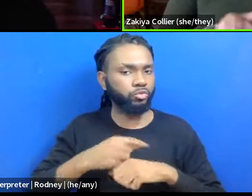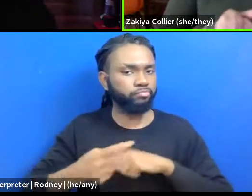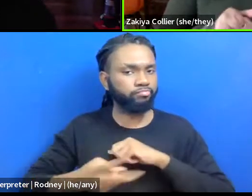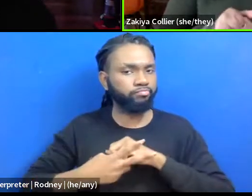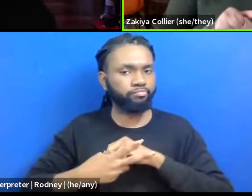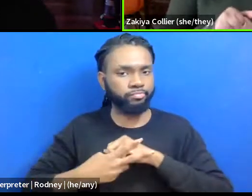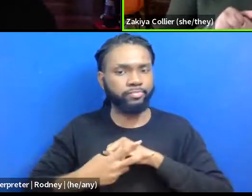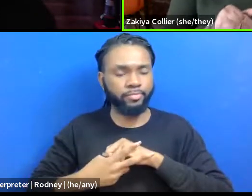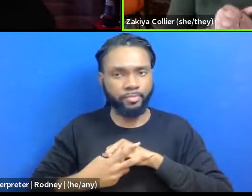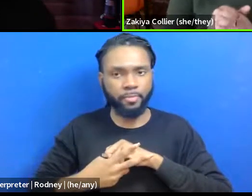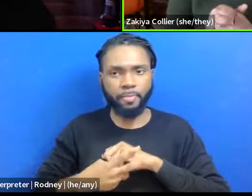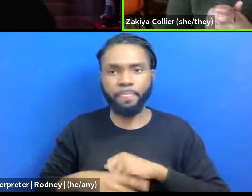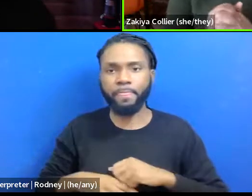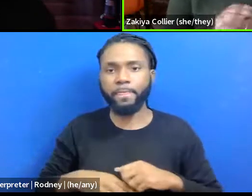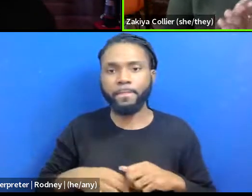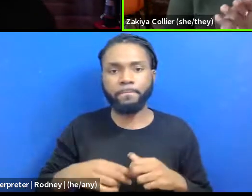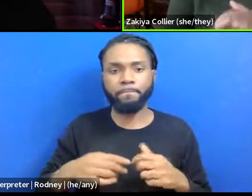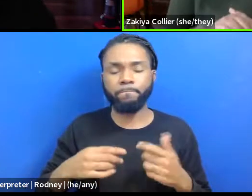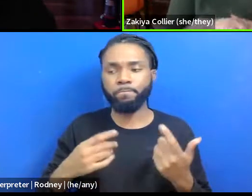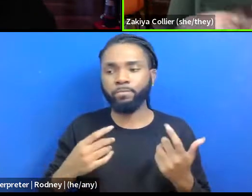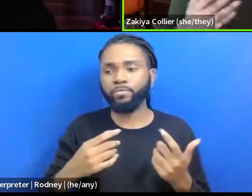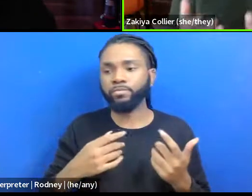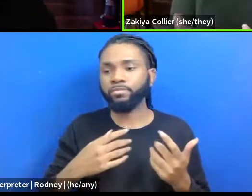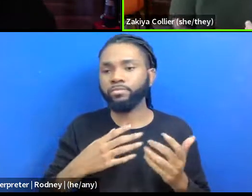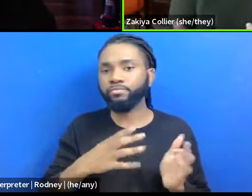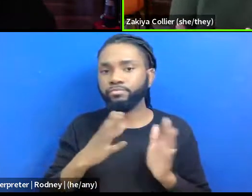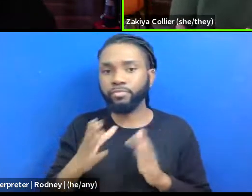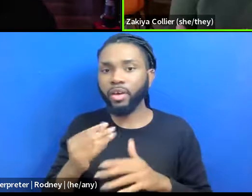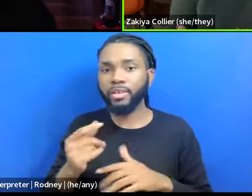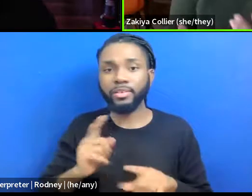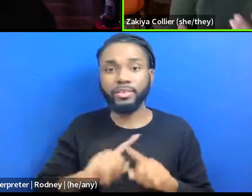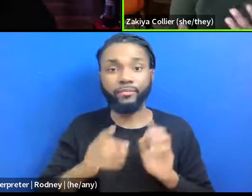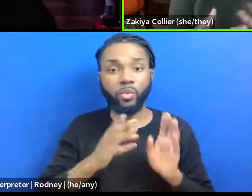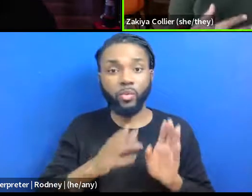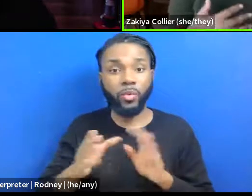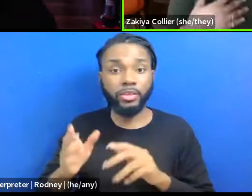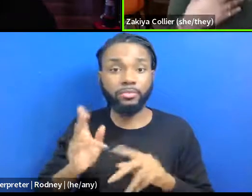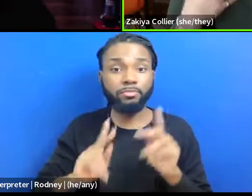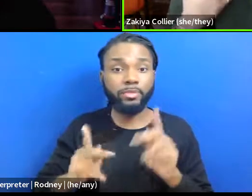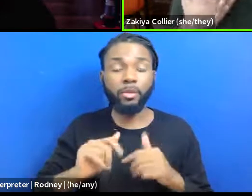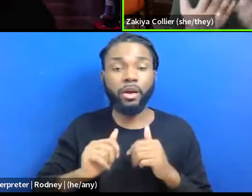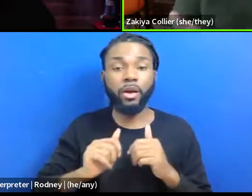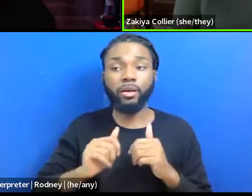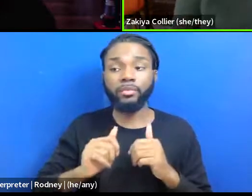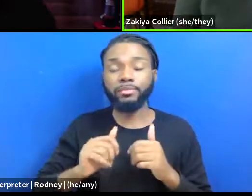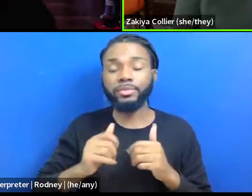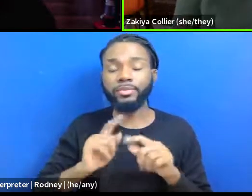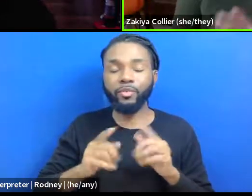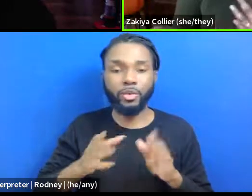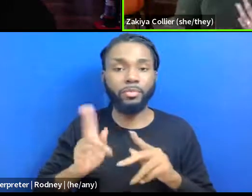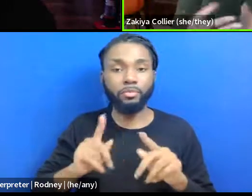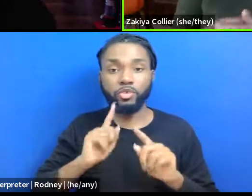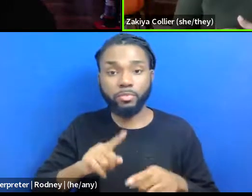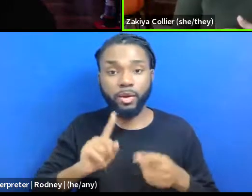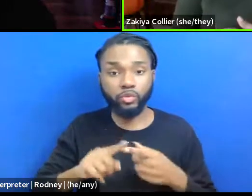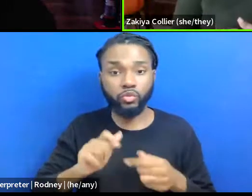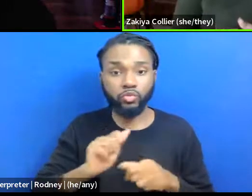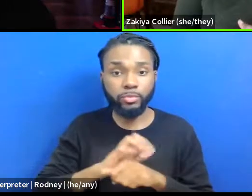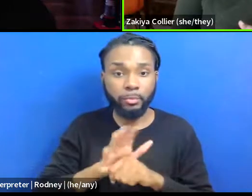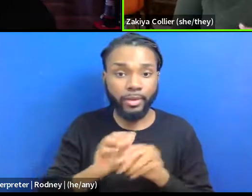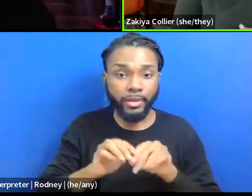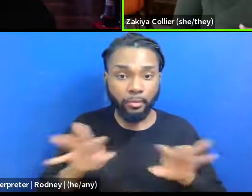Um, all the ways that, like, people are responding to the pandemic or all the ways that people are responding to,